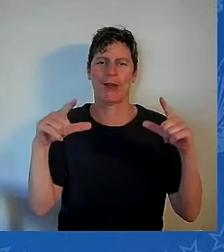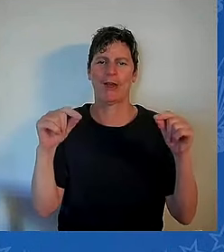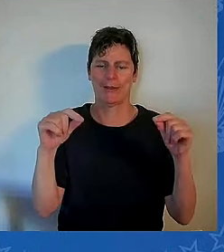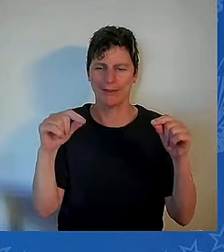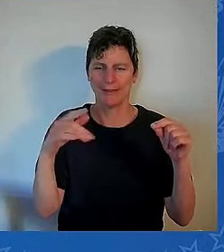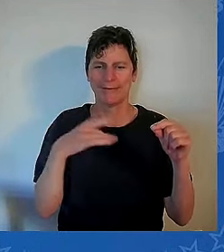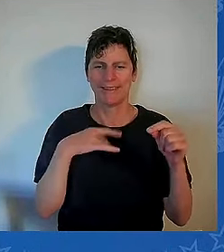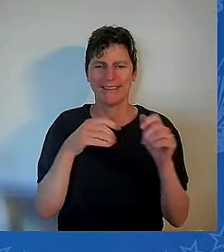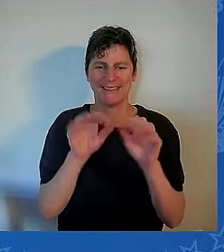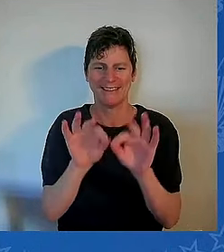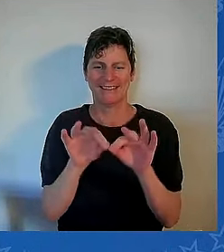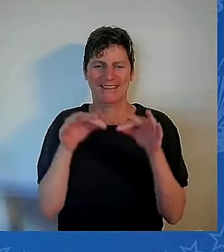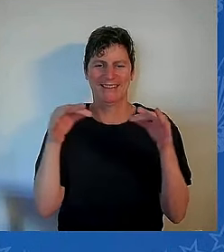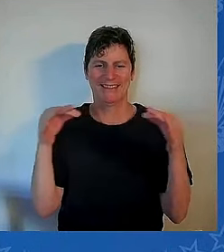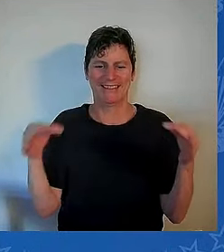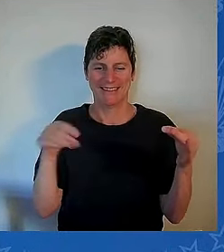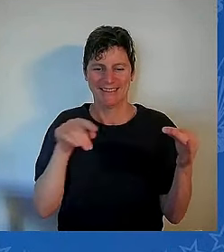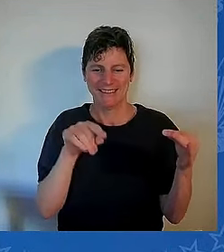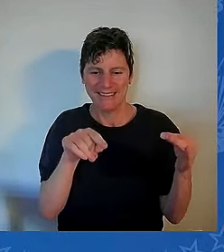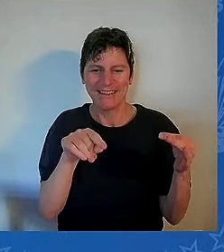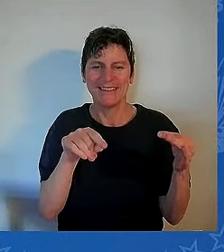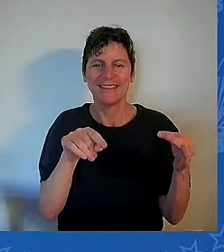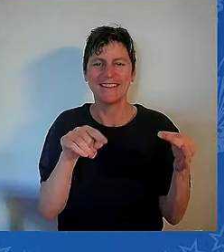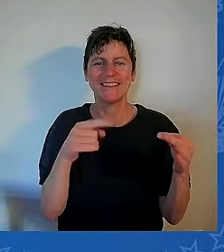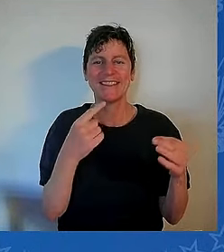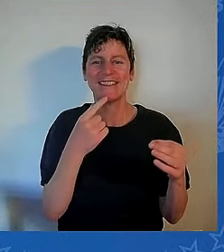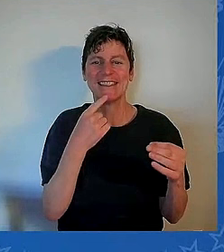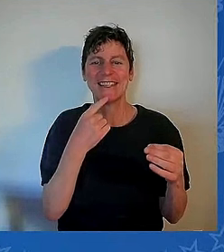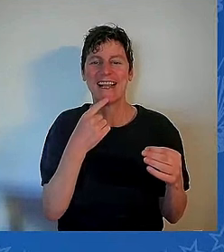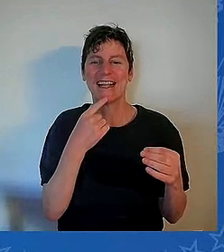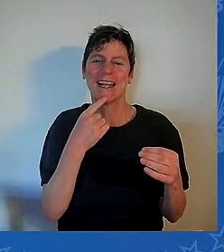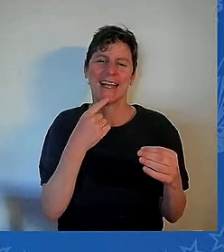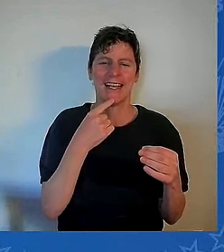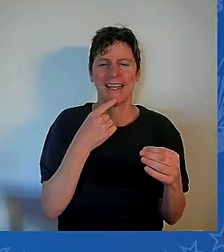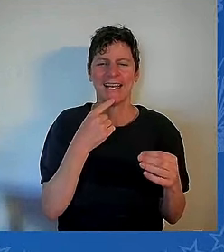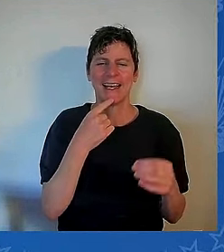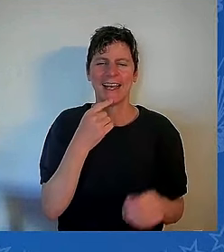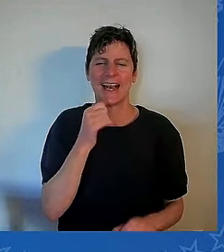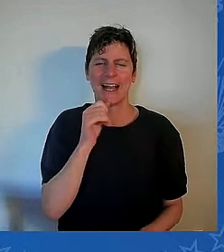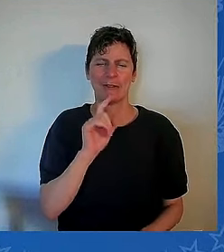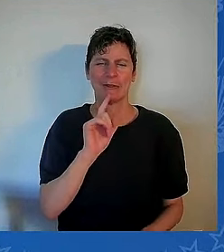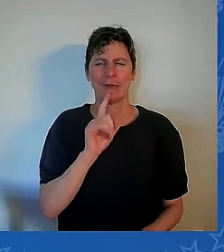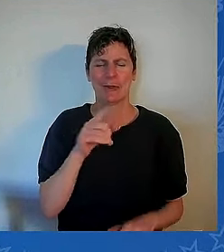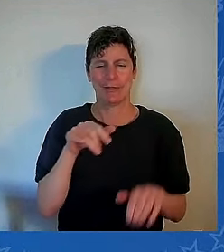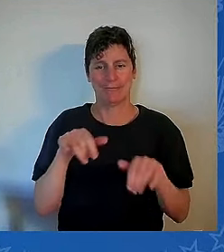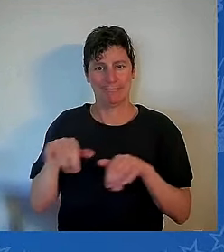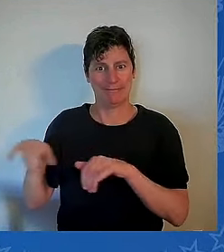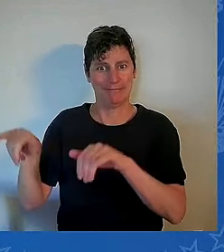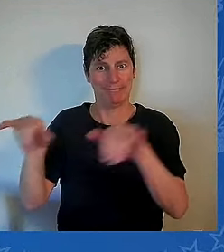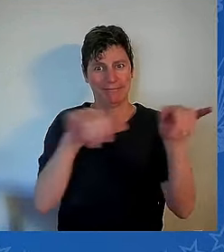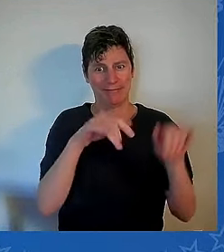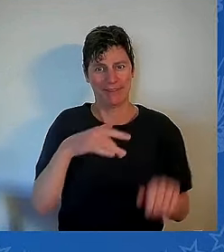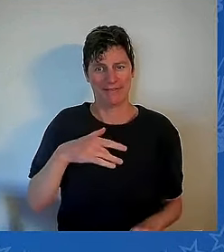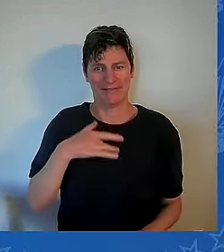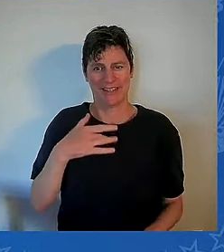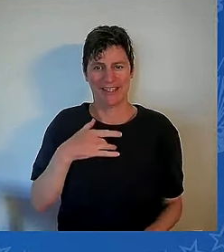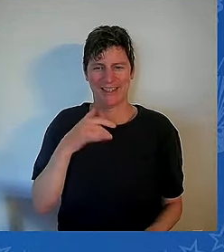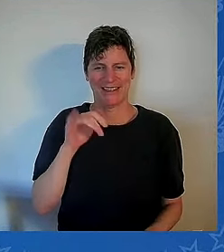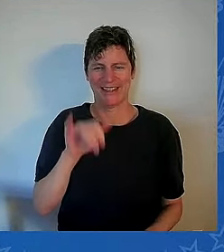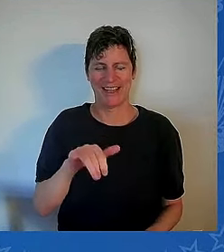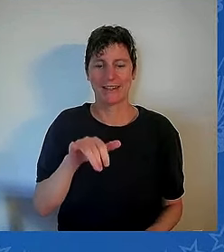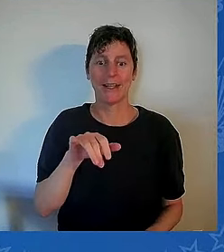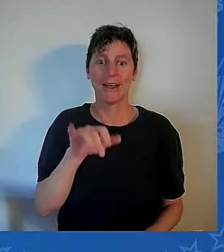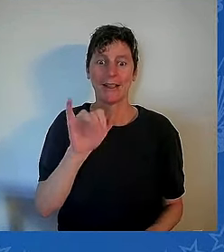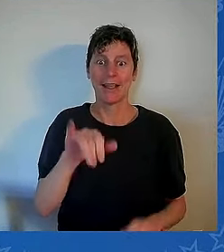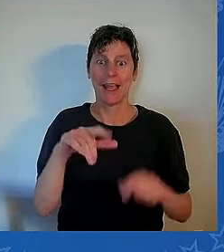it felt the same way. Because, apparently, she sent that card she sent to everyone that year.